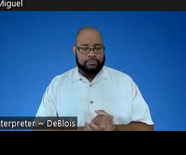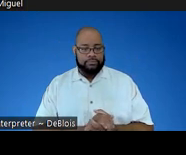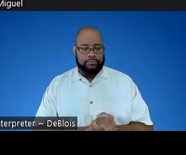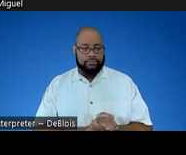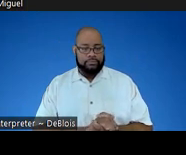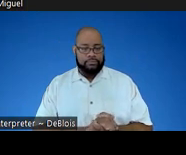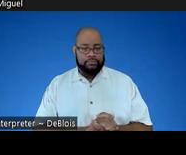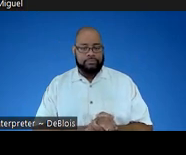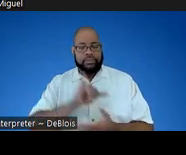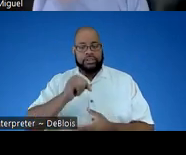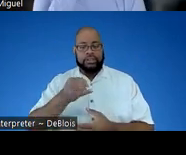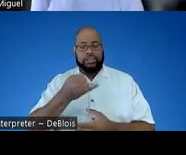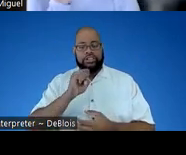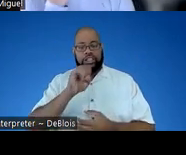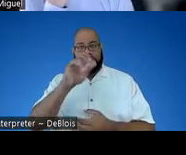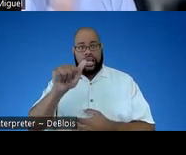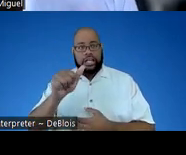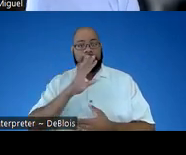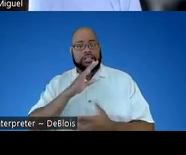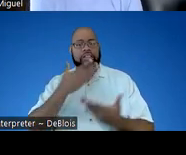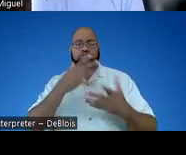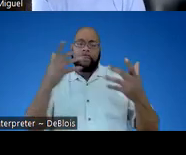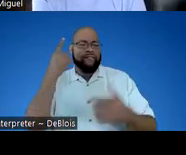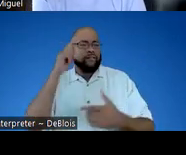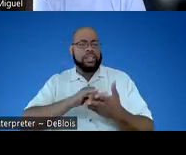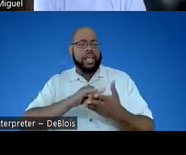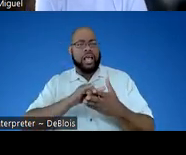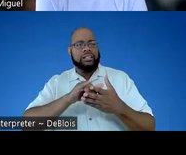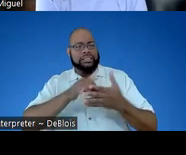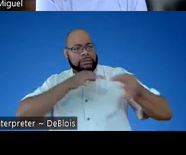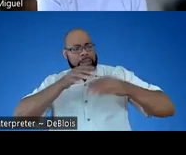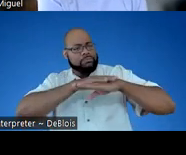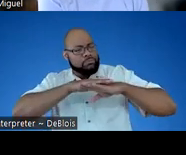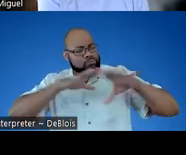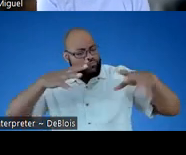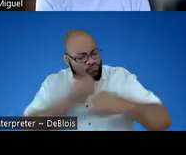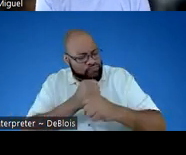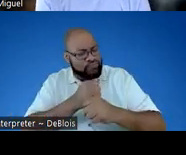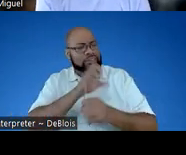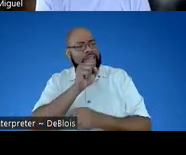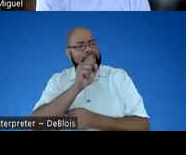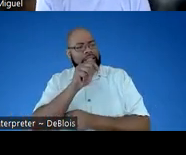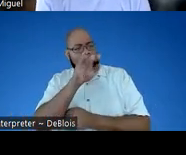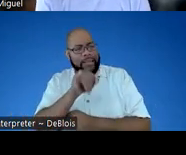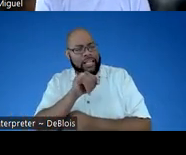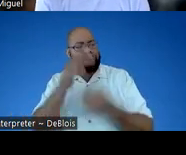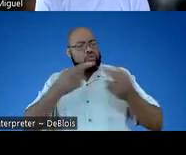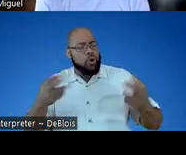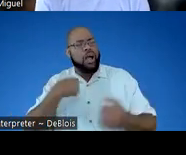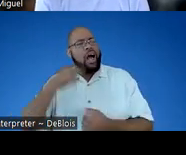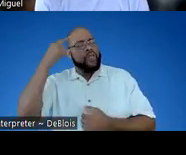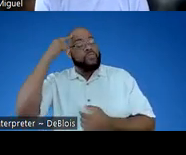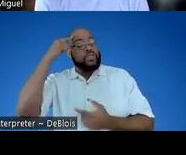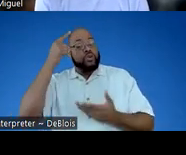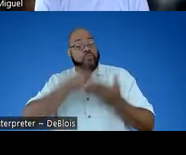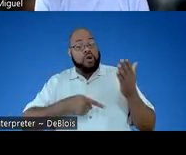This is Jessica speaking. Thank you both so much for the overview of STEMI's resources. Um, and I think what